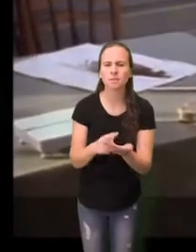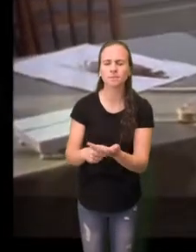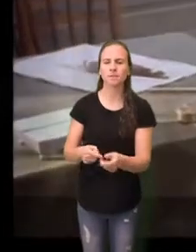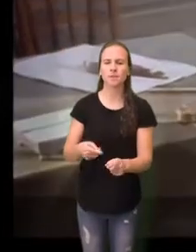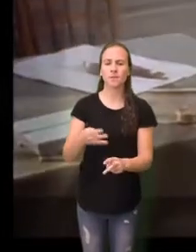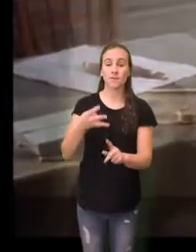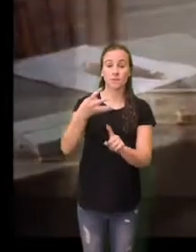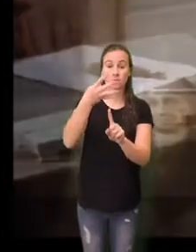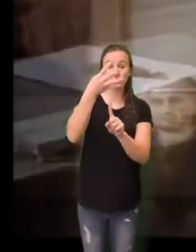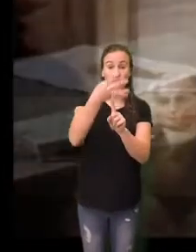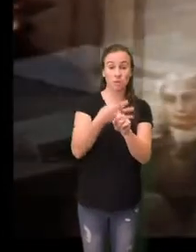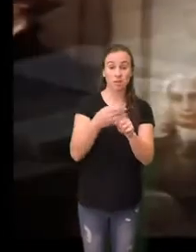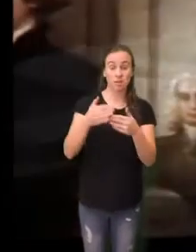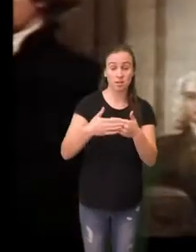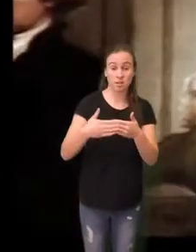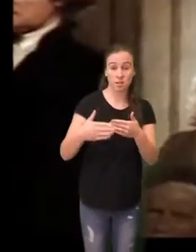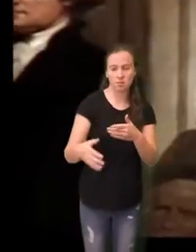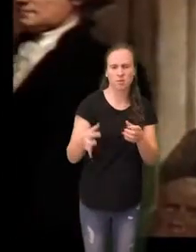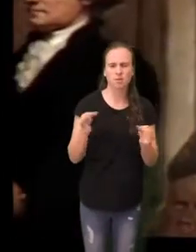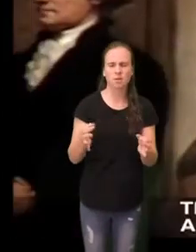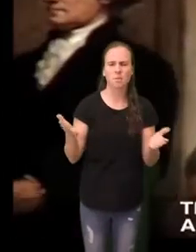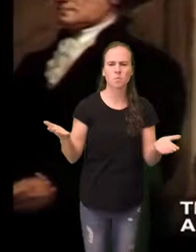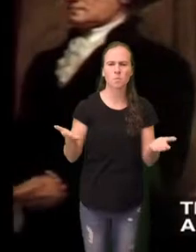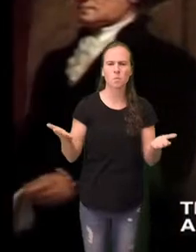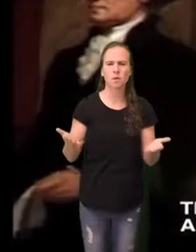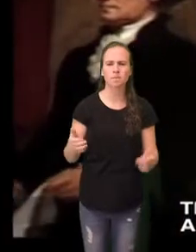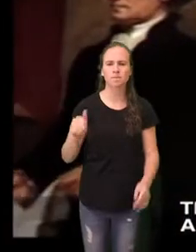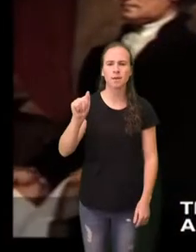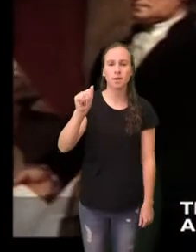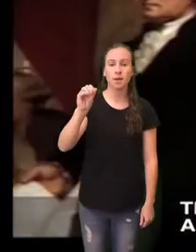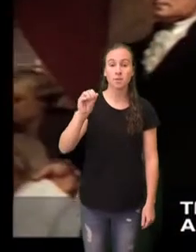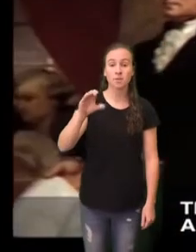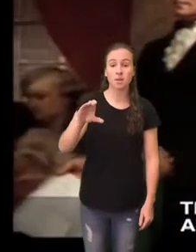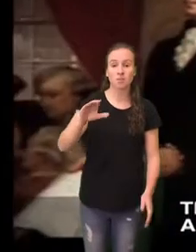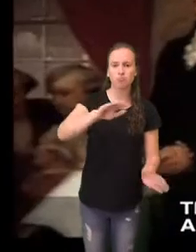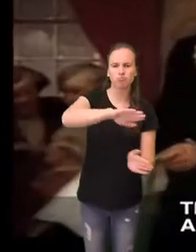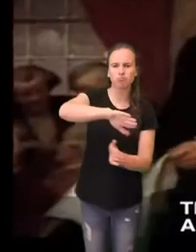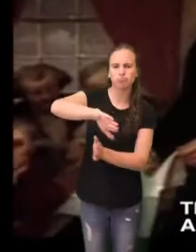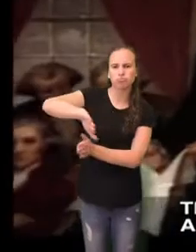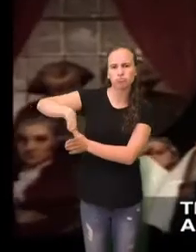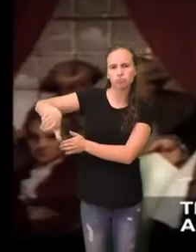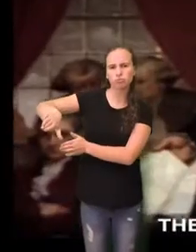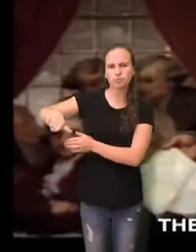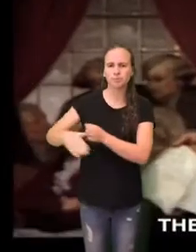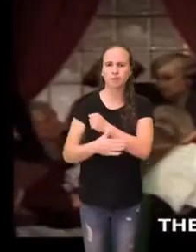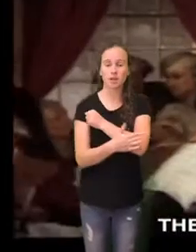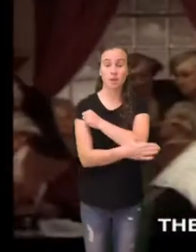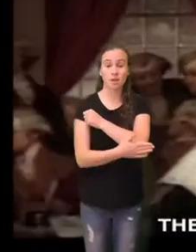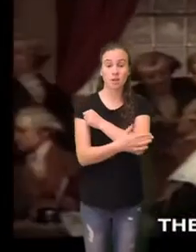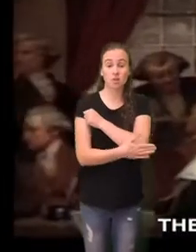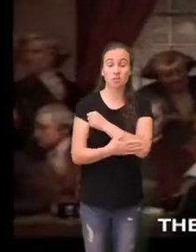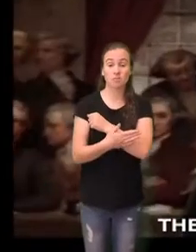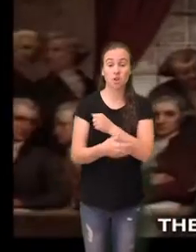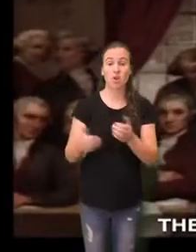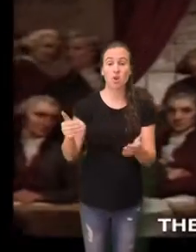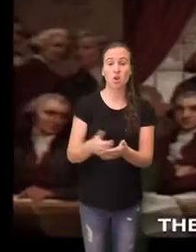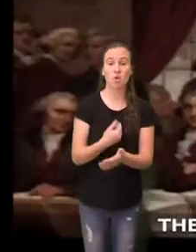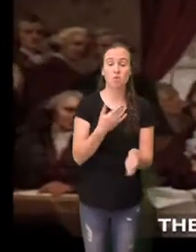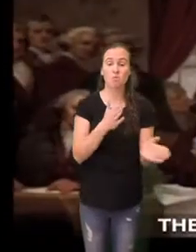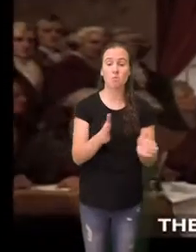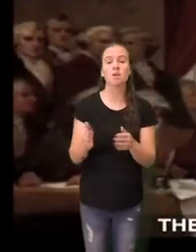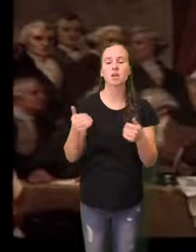After almost four months of exhausting debates, the delegates emerge with a plan to completely scrap the Articles of